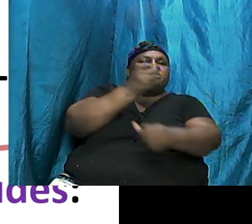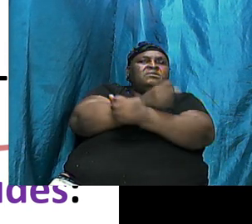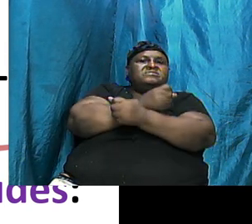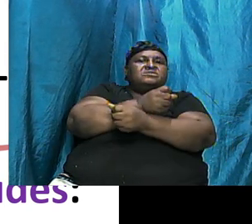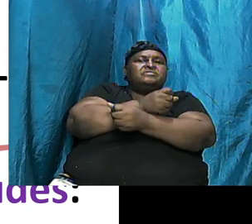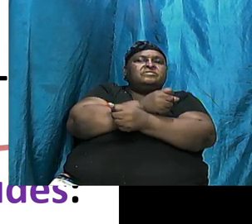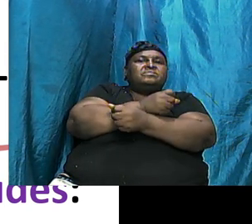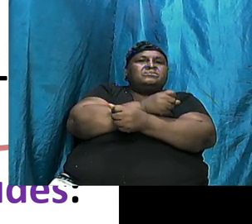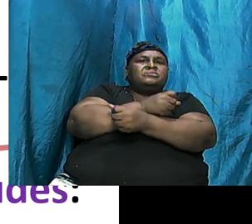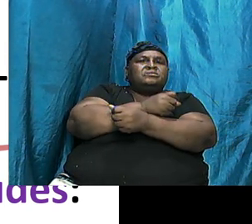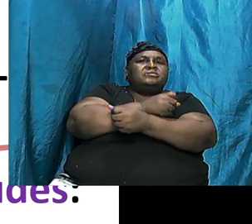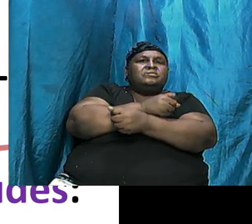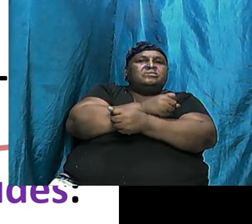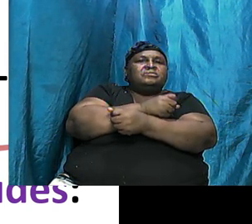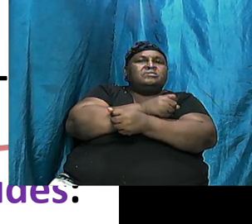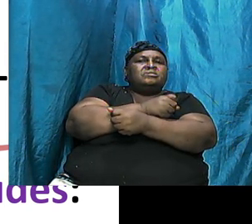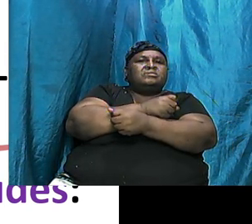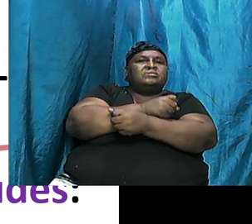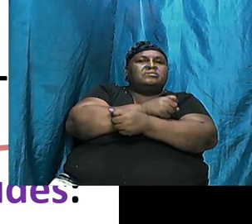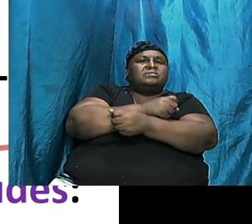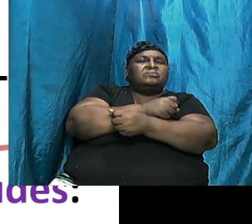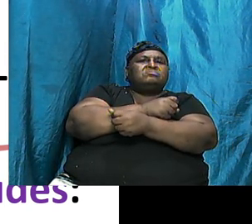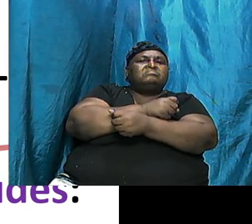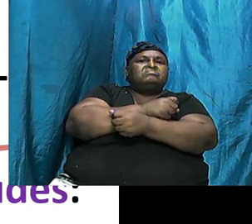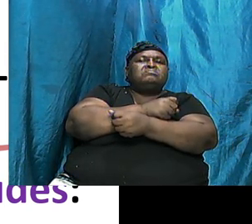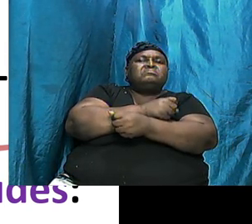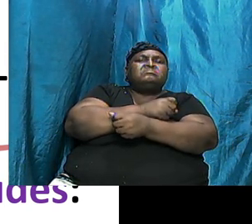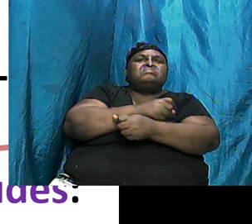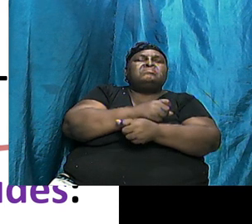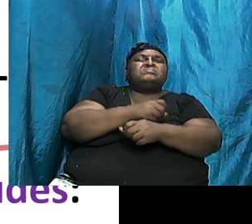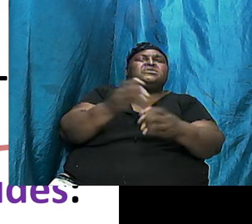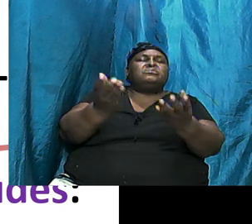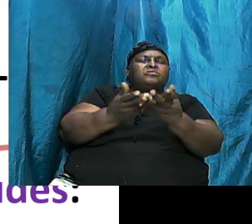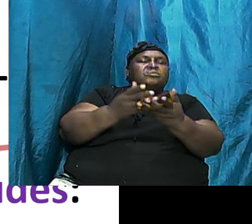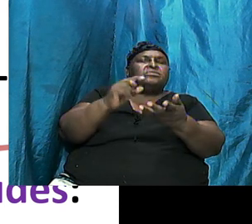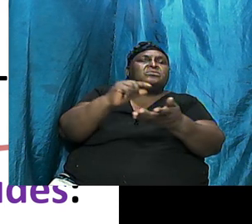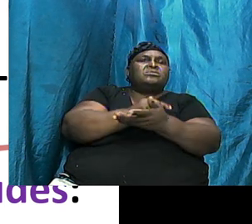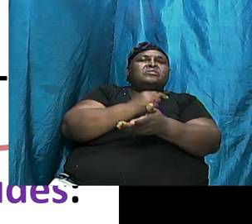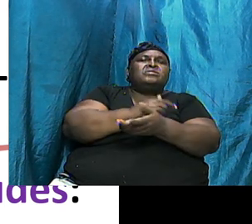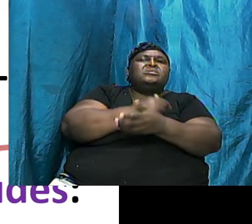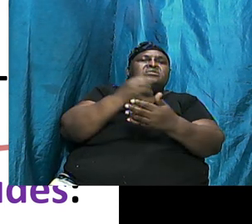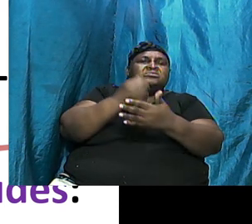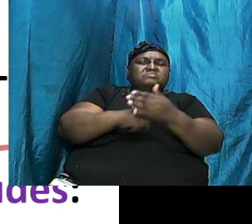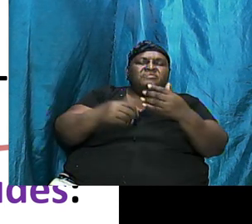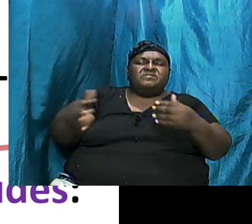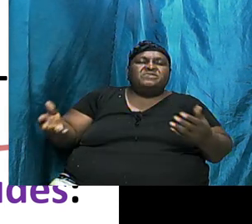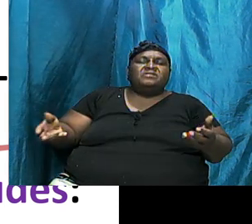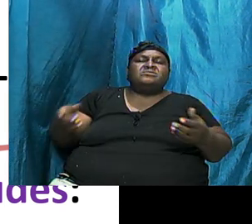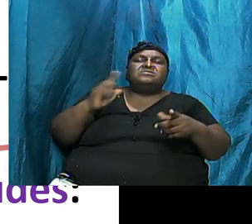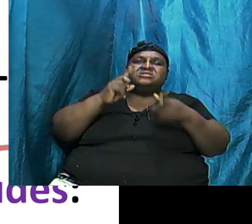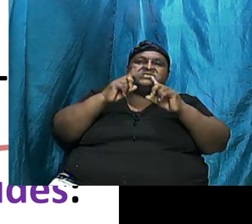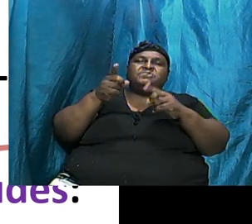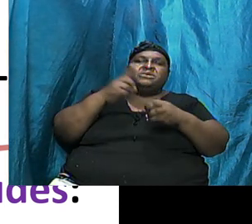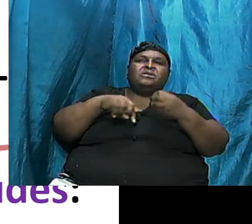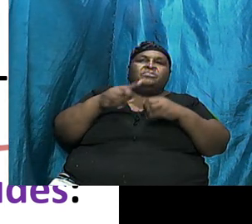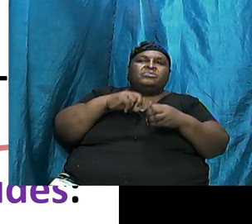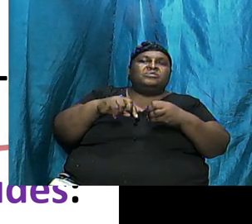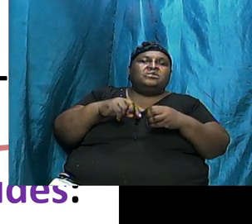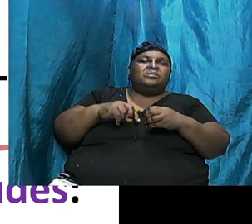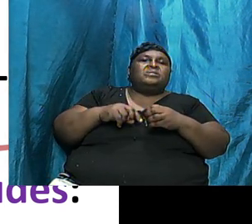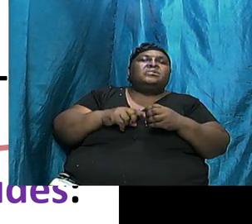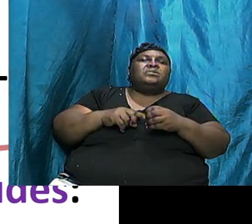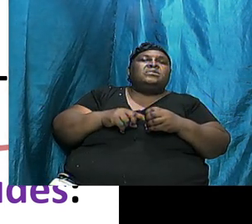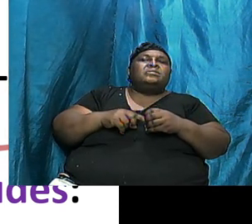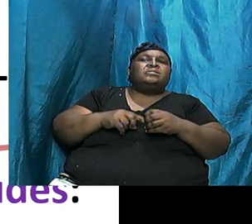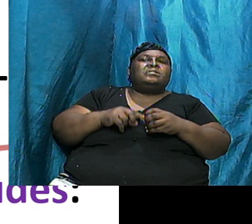Come Back To This Because We Want To Spend A Little Time Because It In The Book Of Genesis And Some Of The Things We Are Talk About Now Of